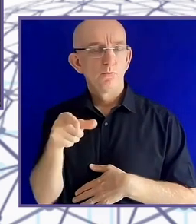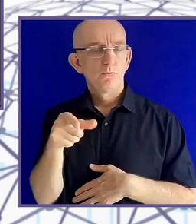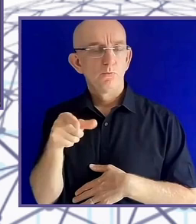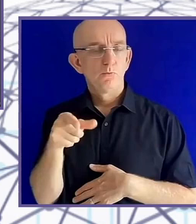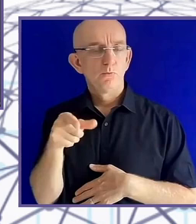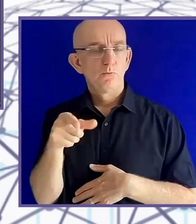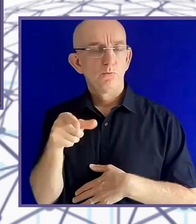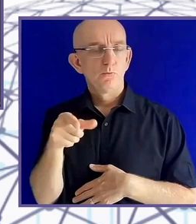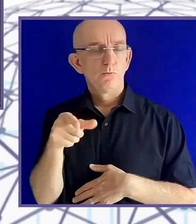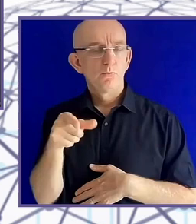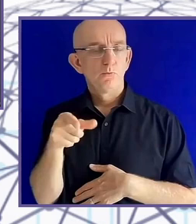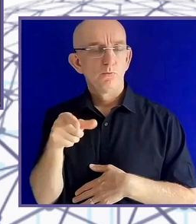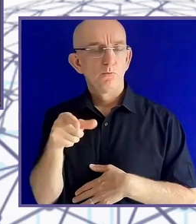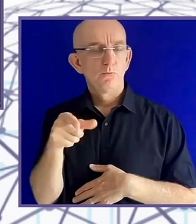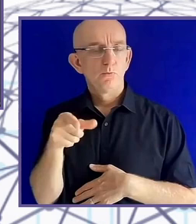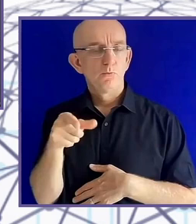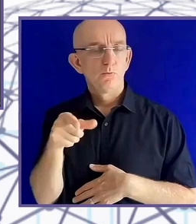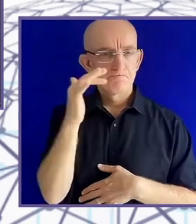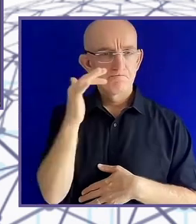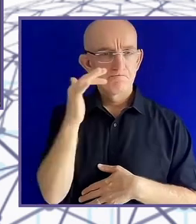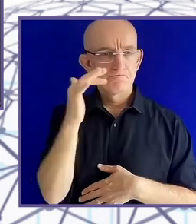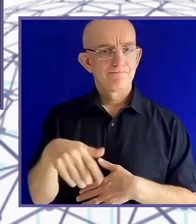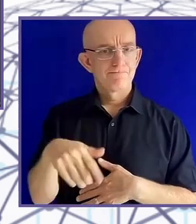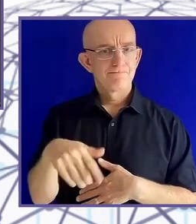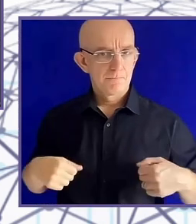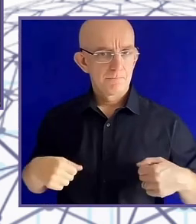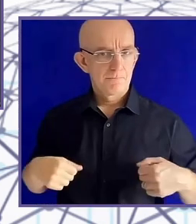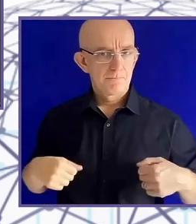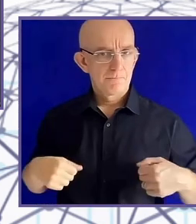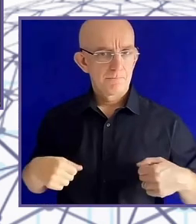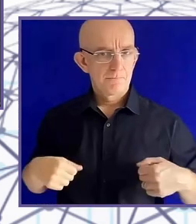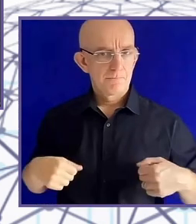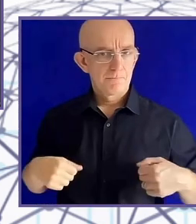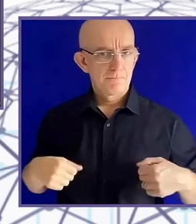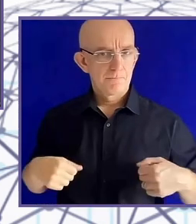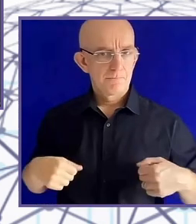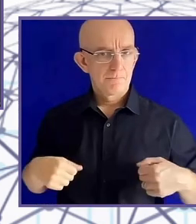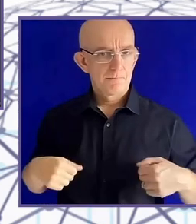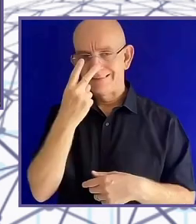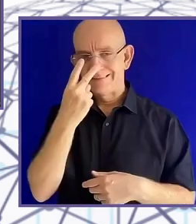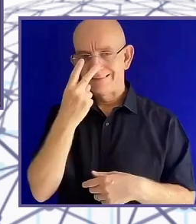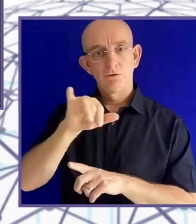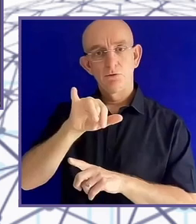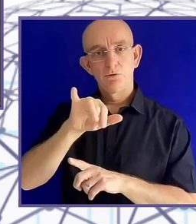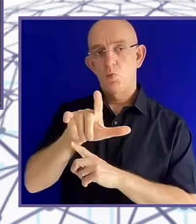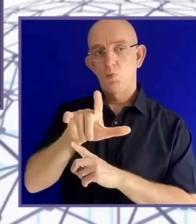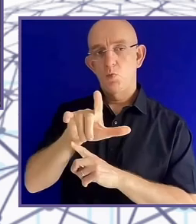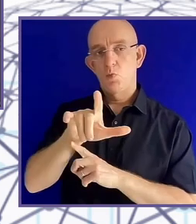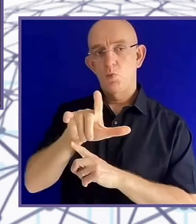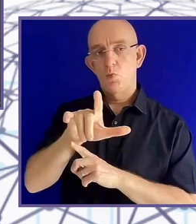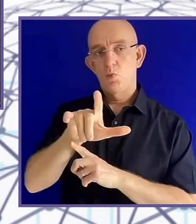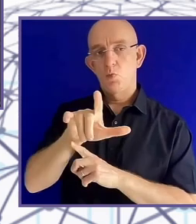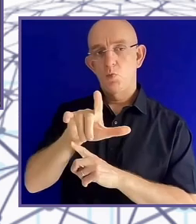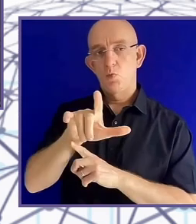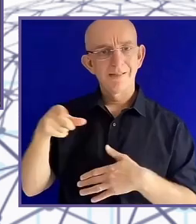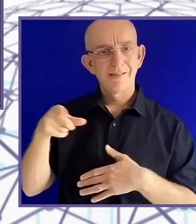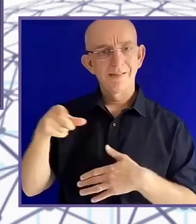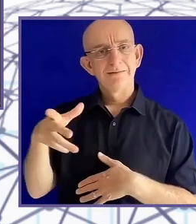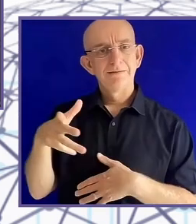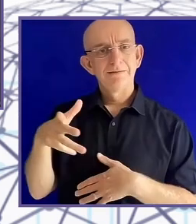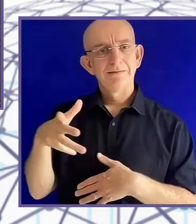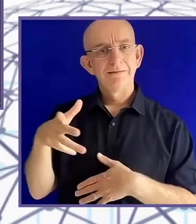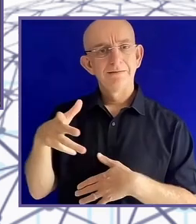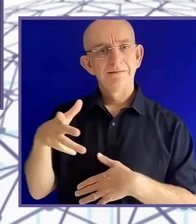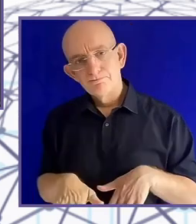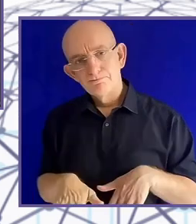exoskeleton couldn't rehabilitate you. It could move you really slowly, but actually it had